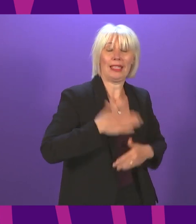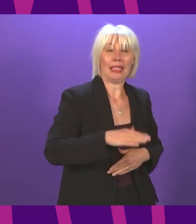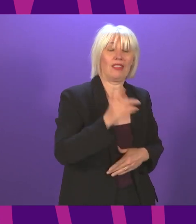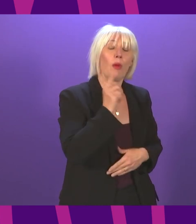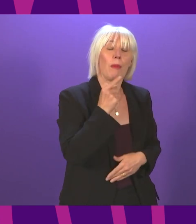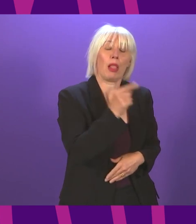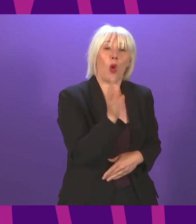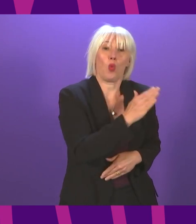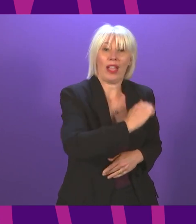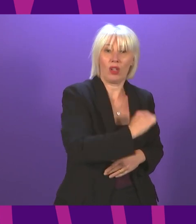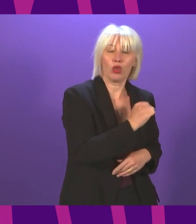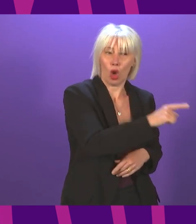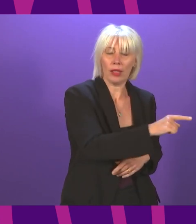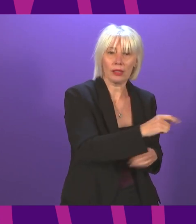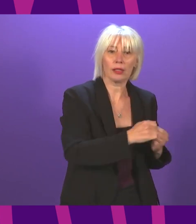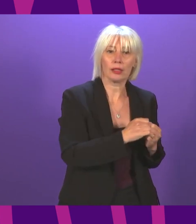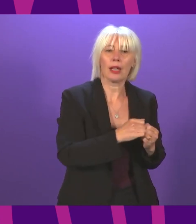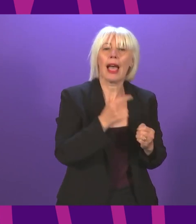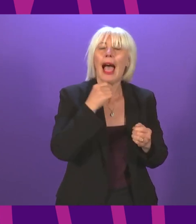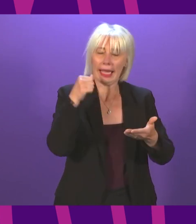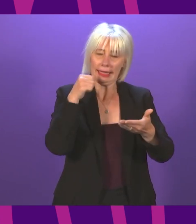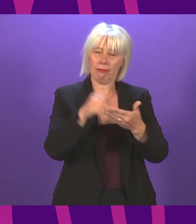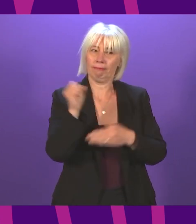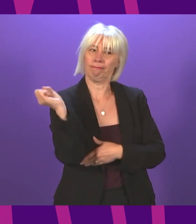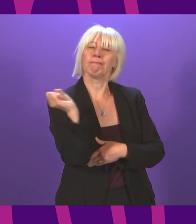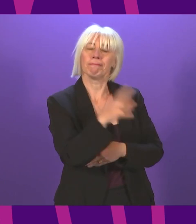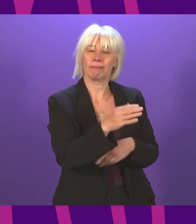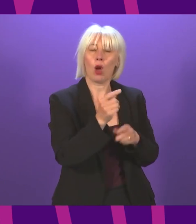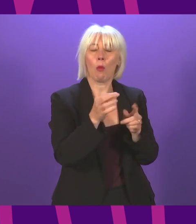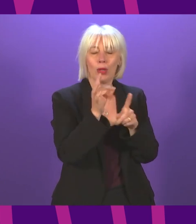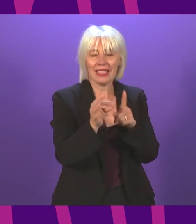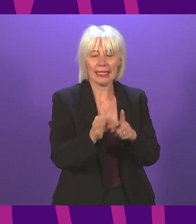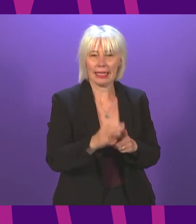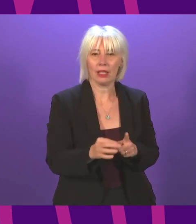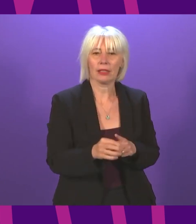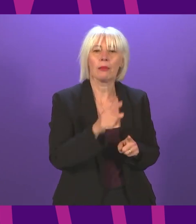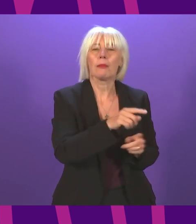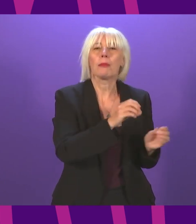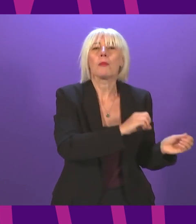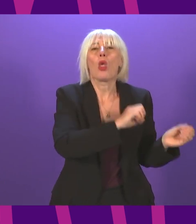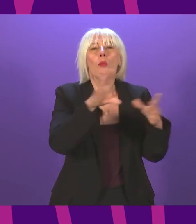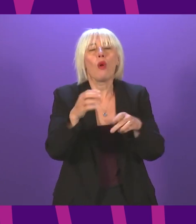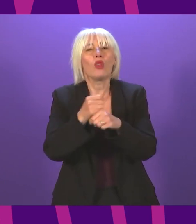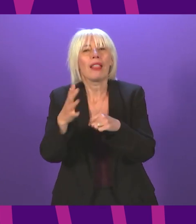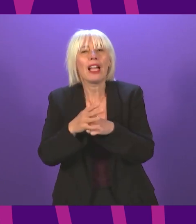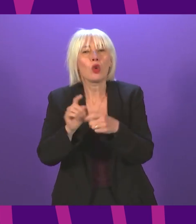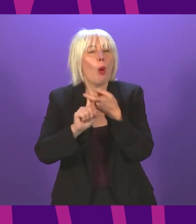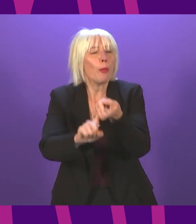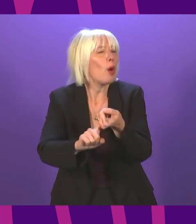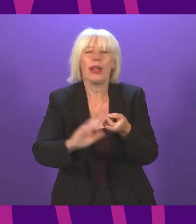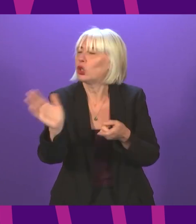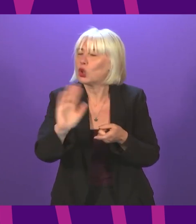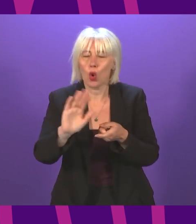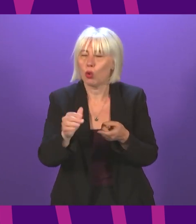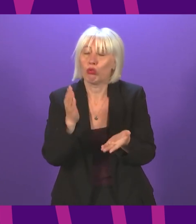First Minister. I will happily write to the member with more detail on this. My understanding is that these changes are not permanent and wouldn't be permanent without full and proper